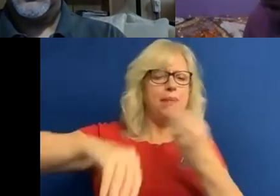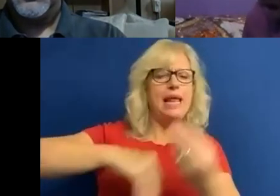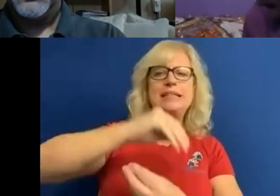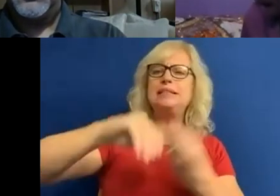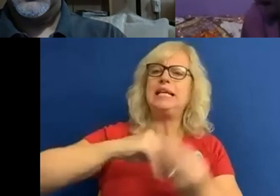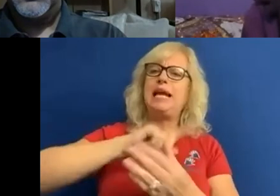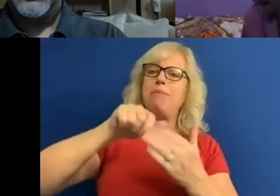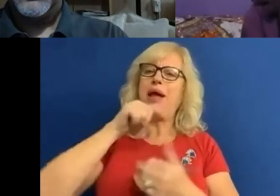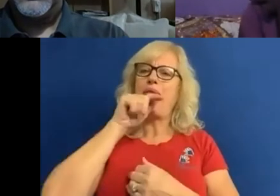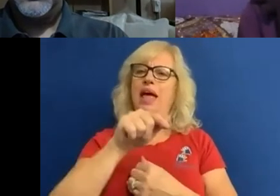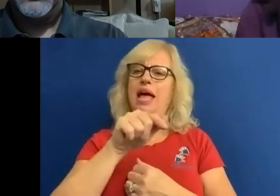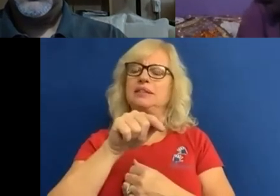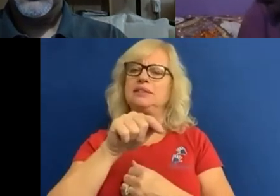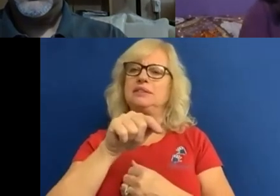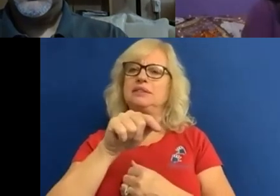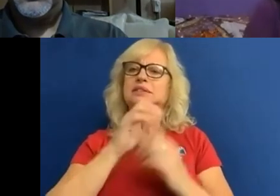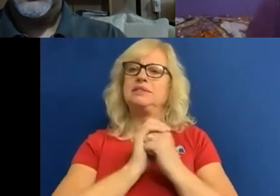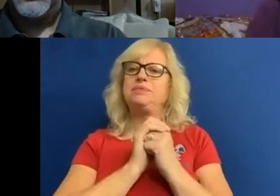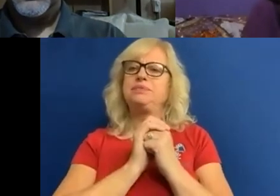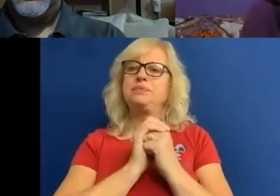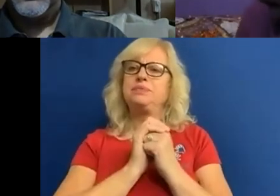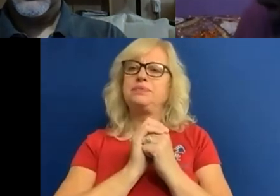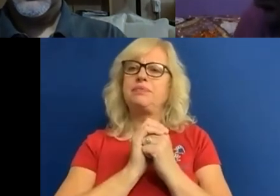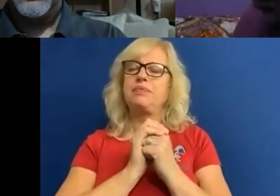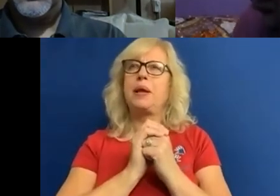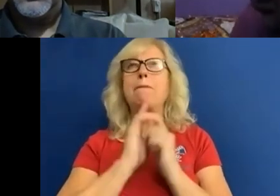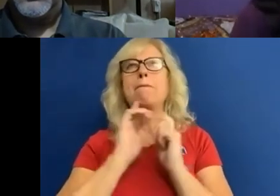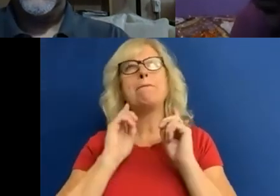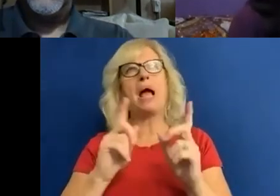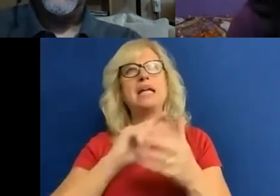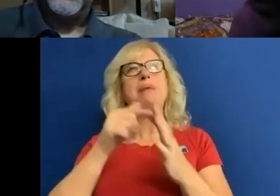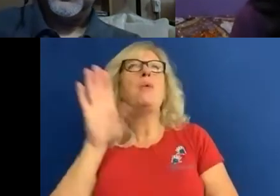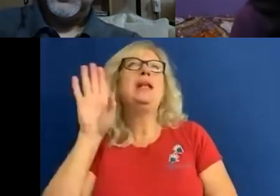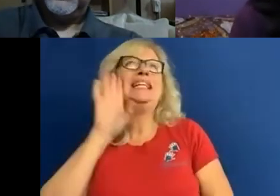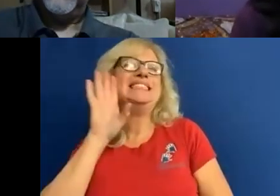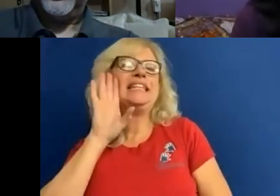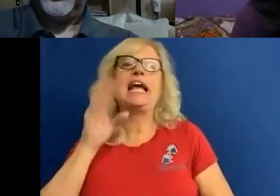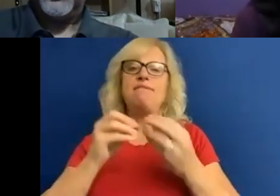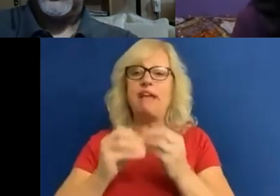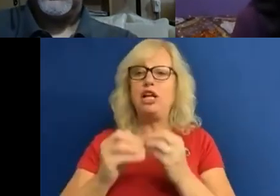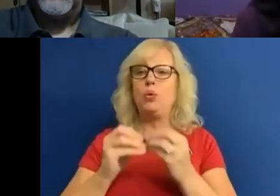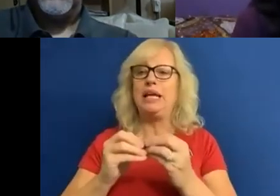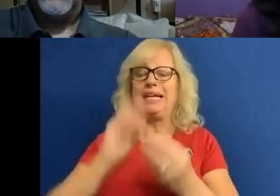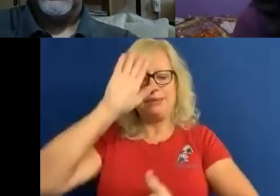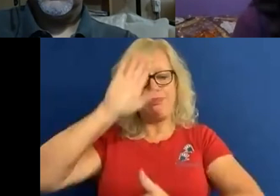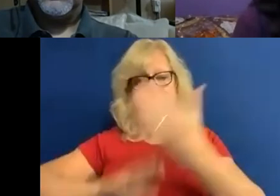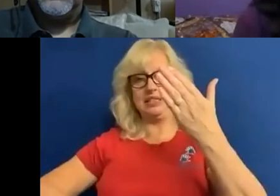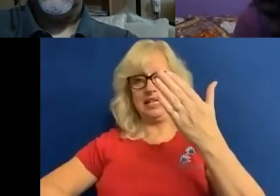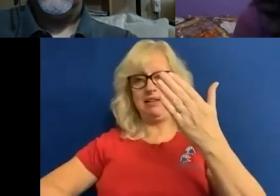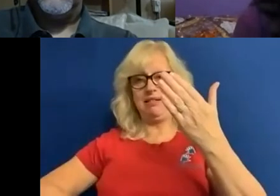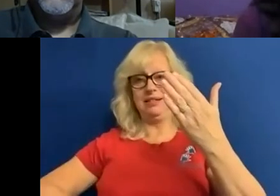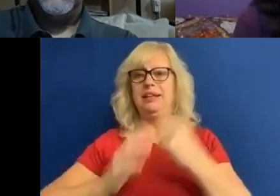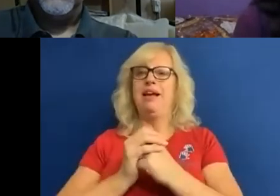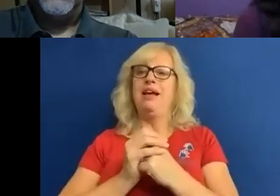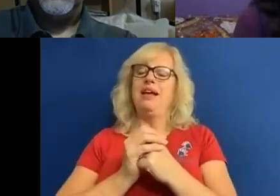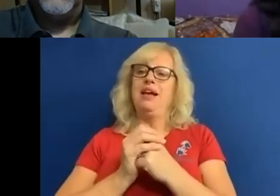wonderfully helpful contribution, but it's about listening and valuing experiences which you may or may not